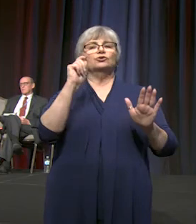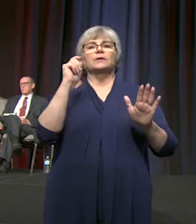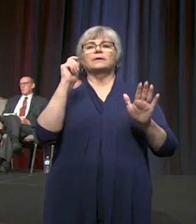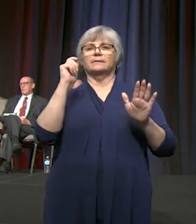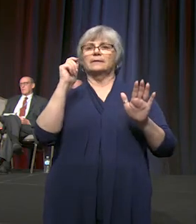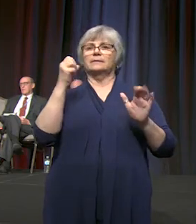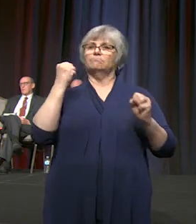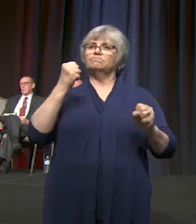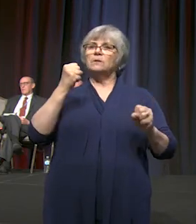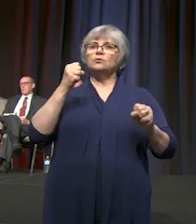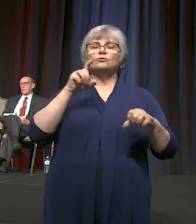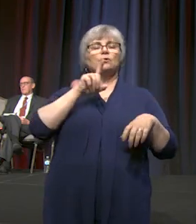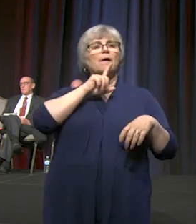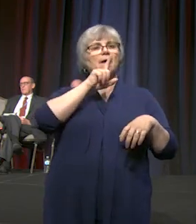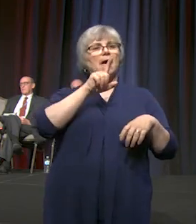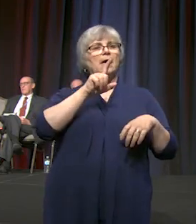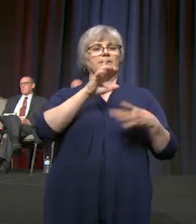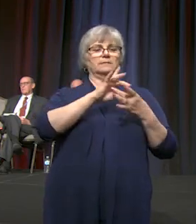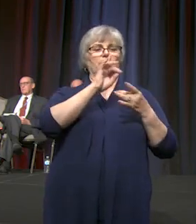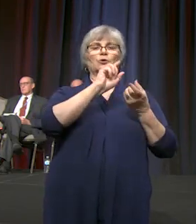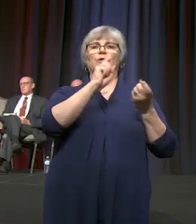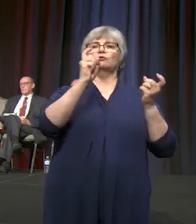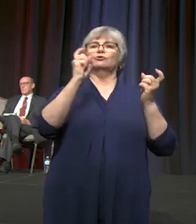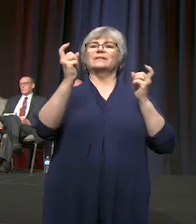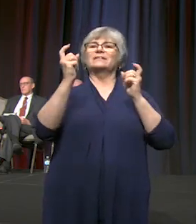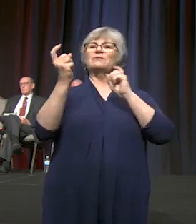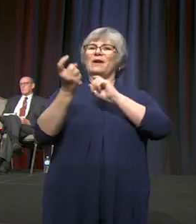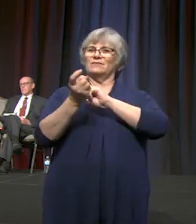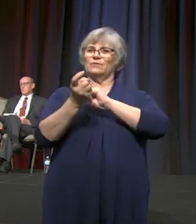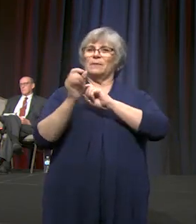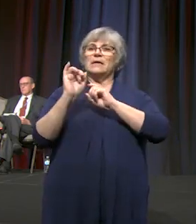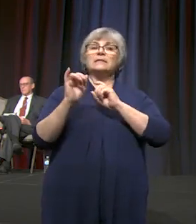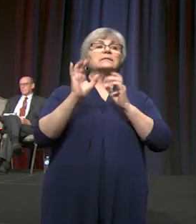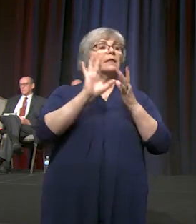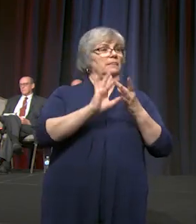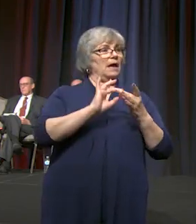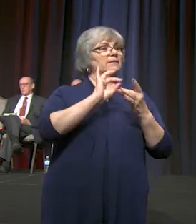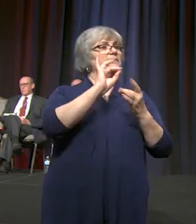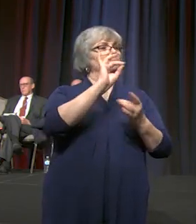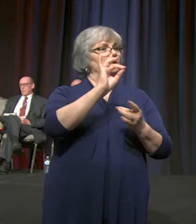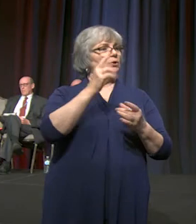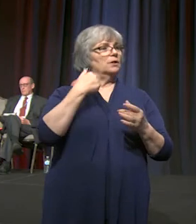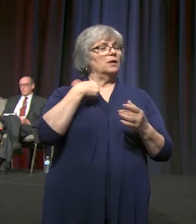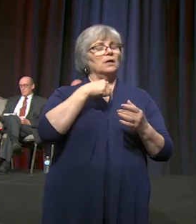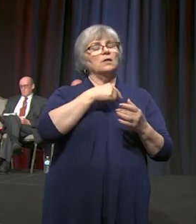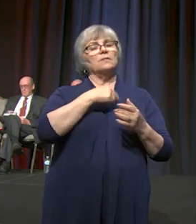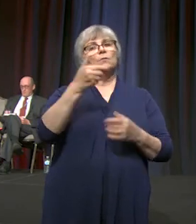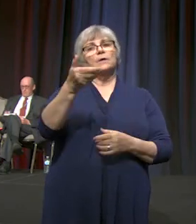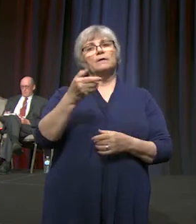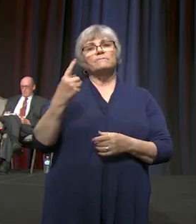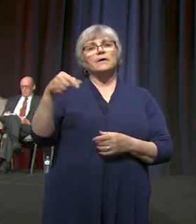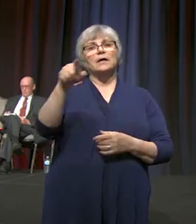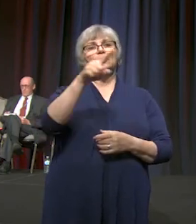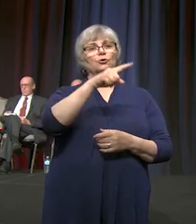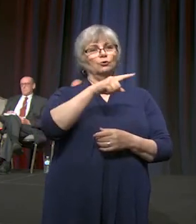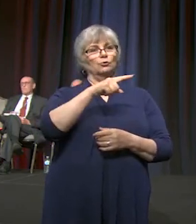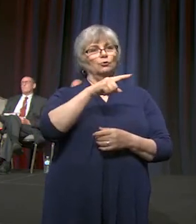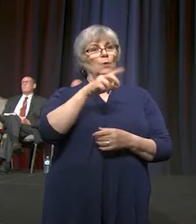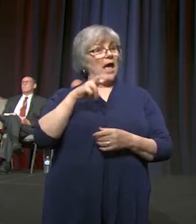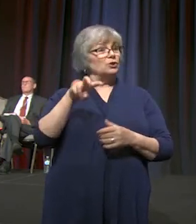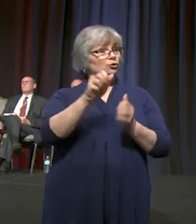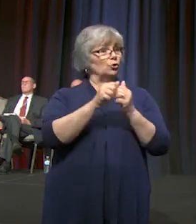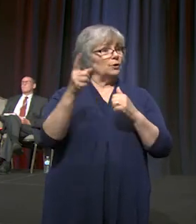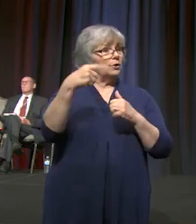transformative. And it is in that spirit that we invite you and journey with you